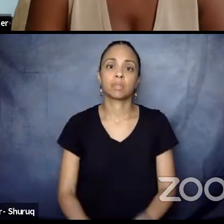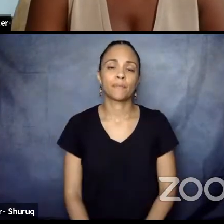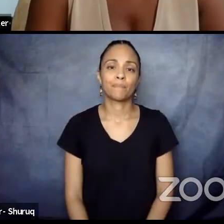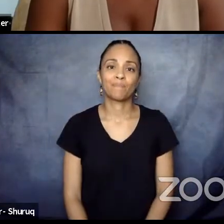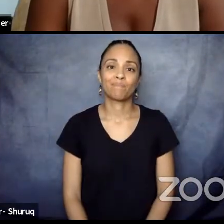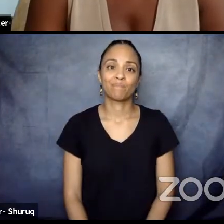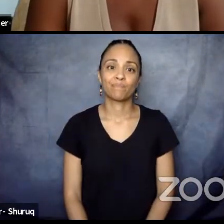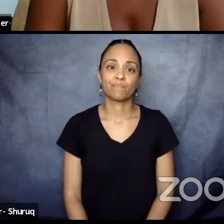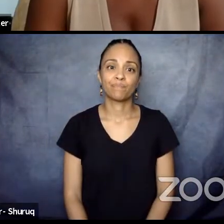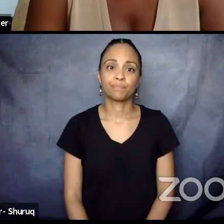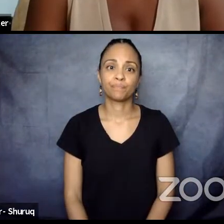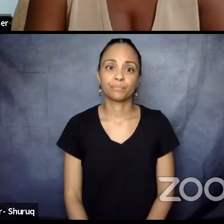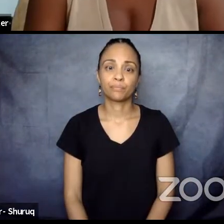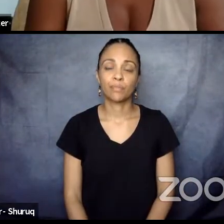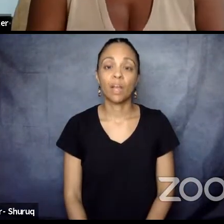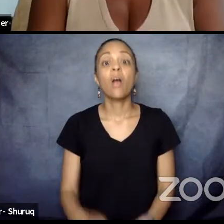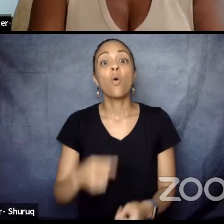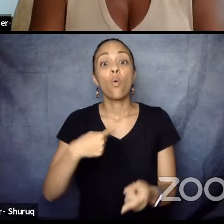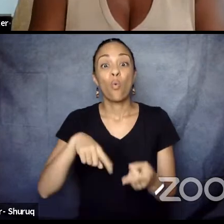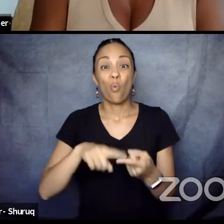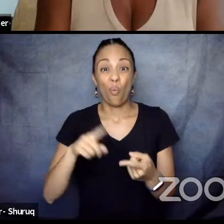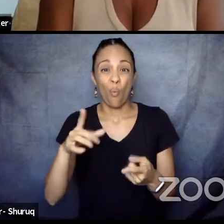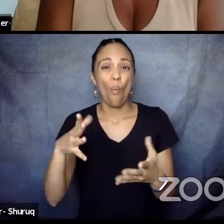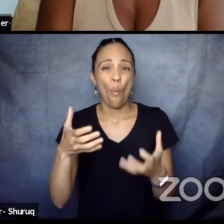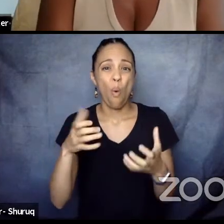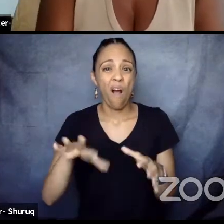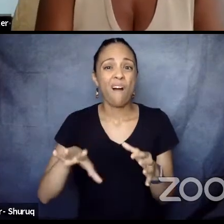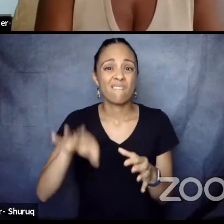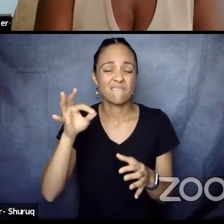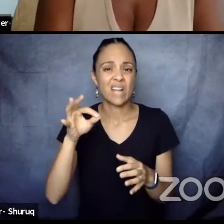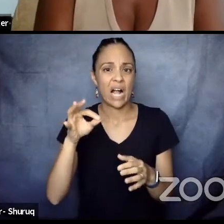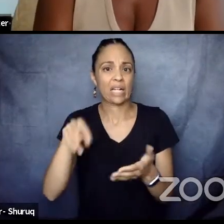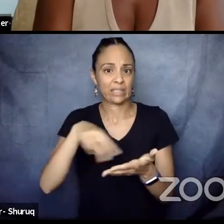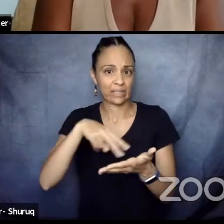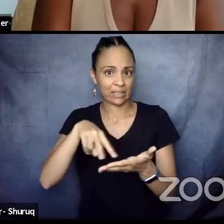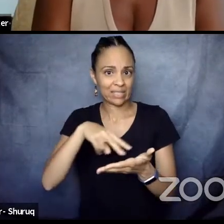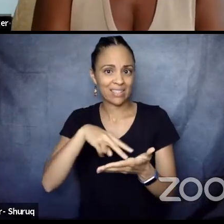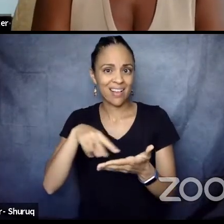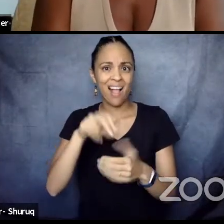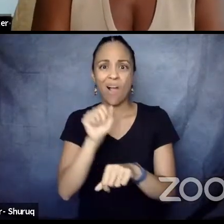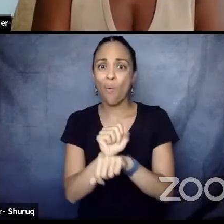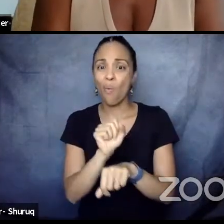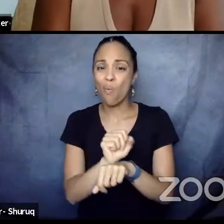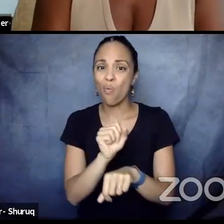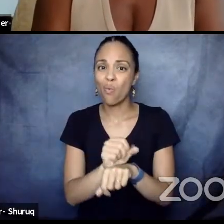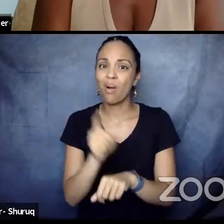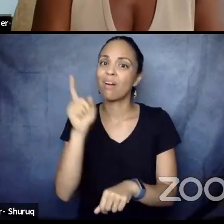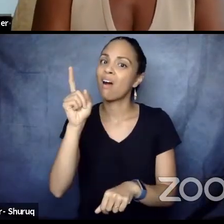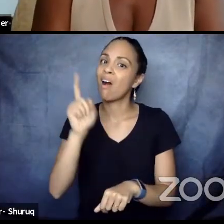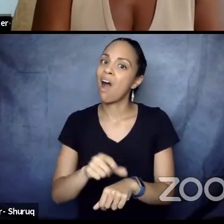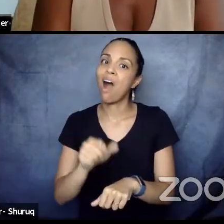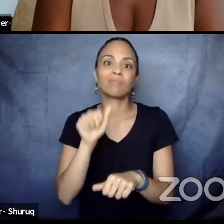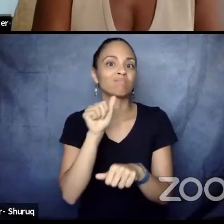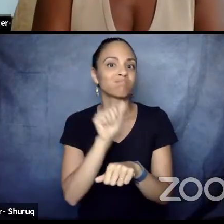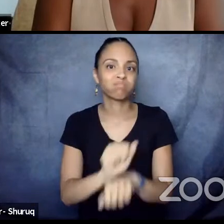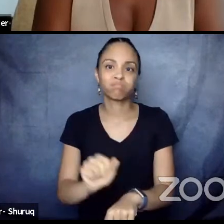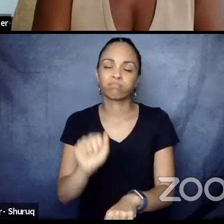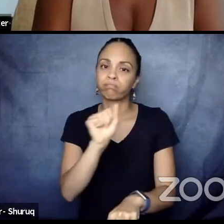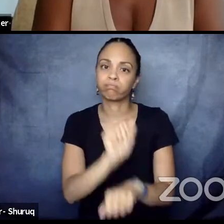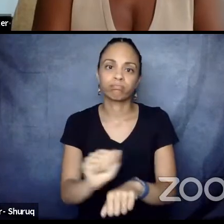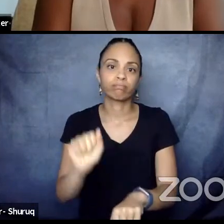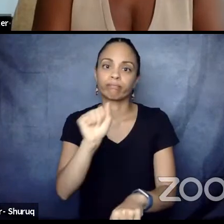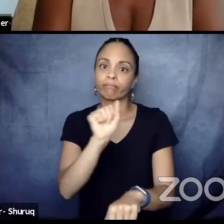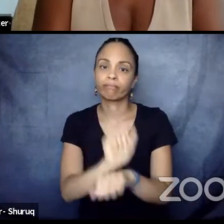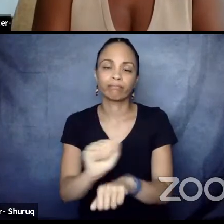yourself, you have to carve it out and carve it out hard for yourself because it's just not, it's not given to you. It's not, it's